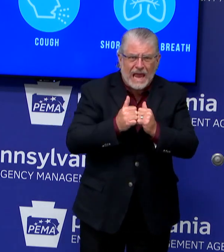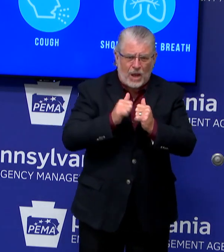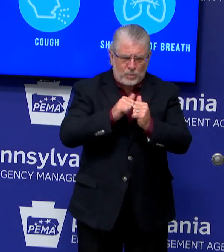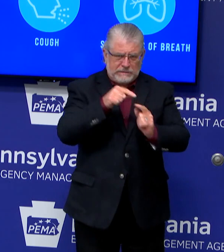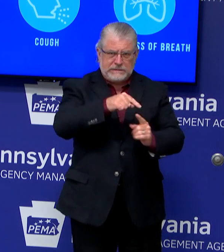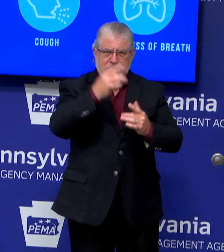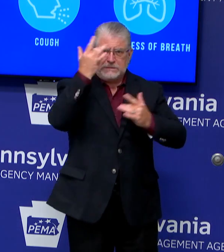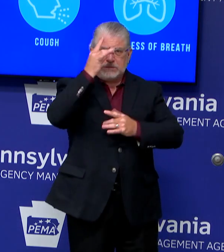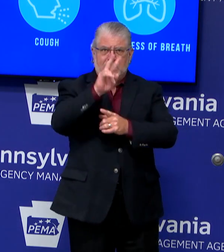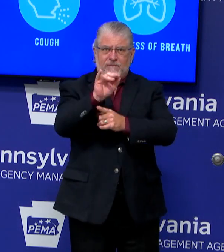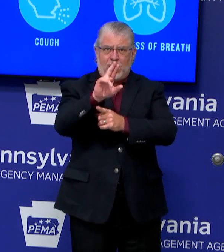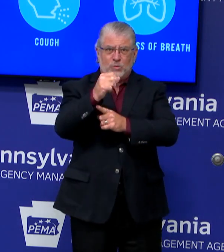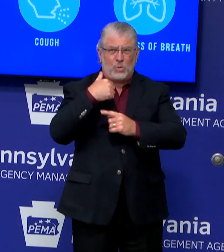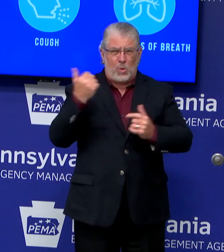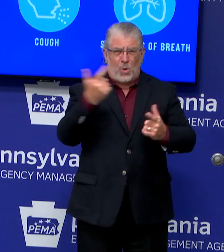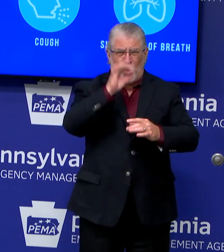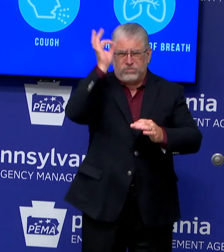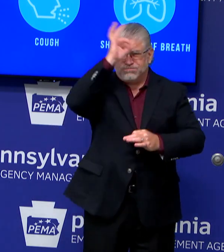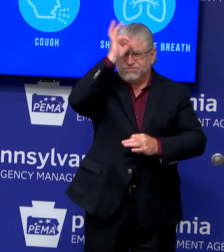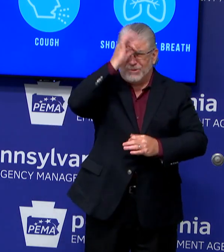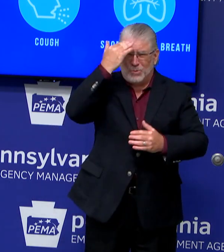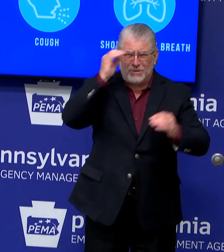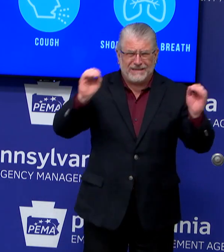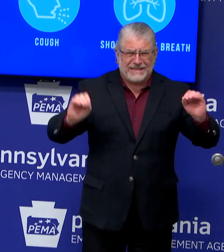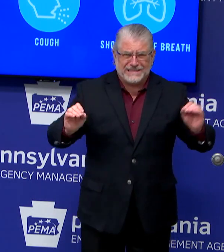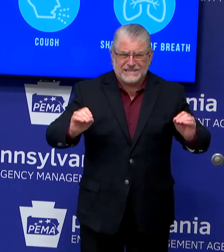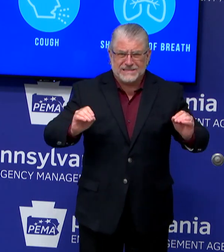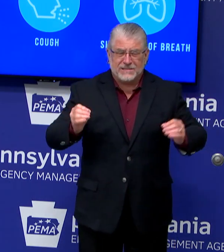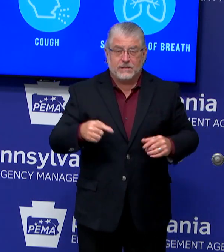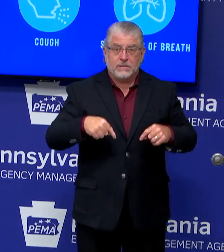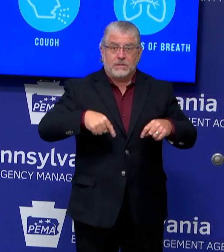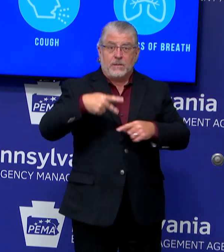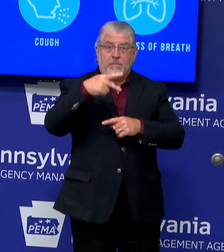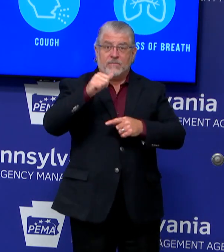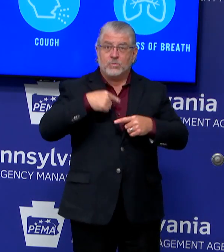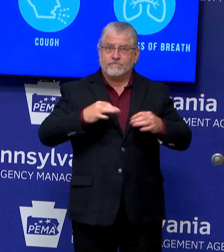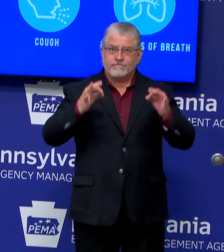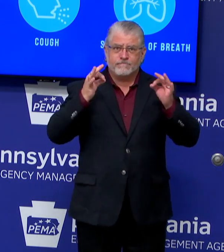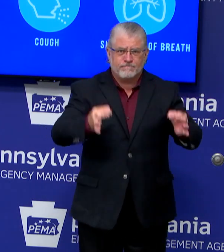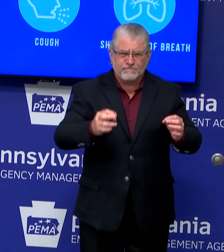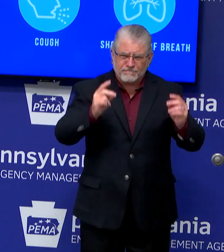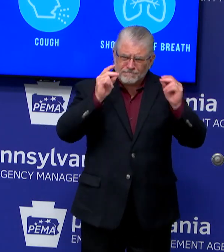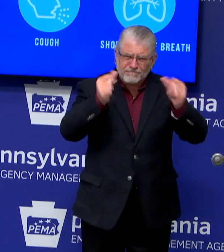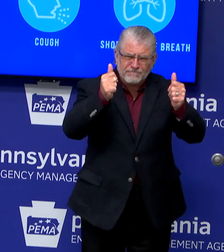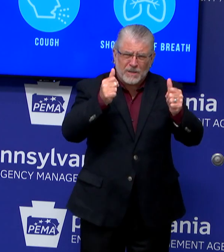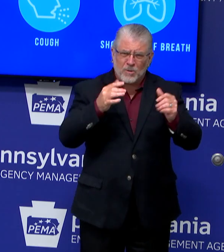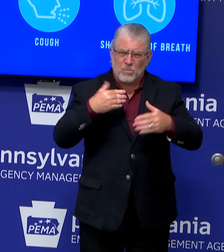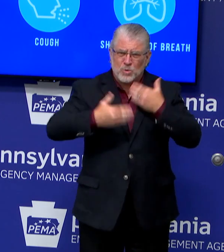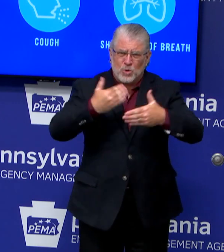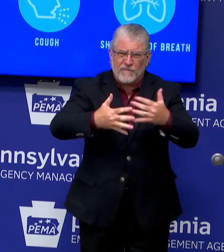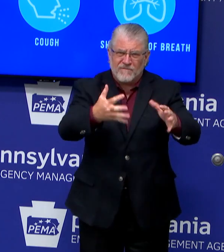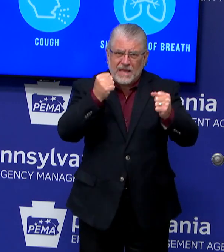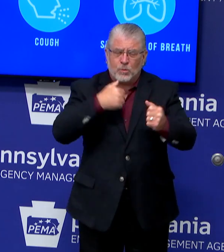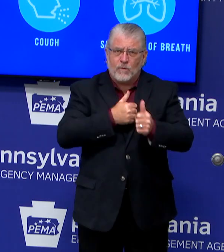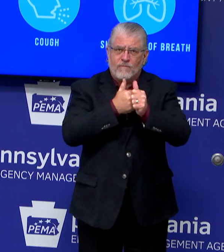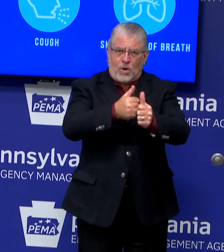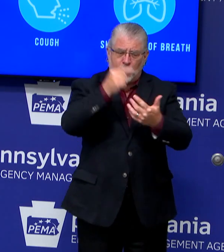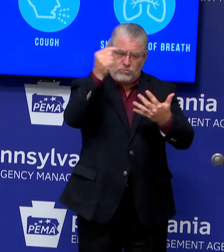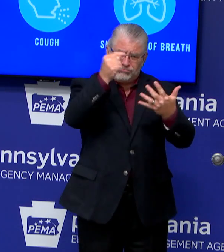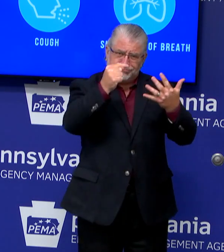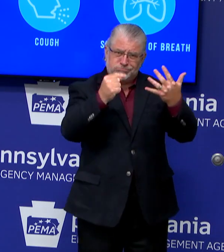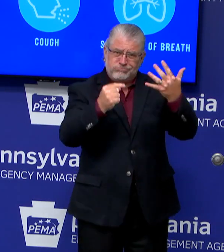In Pennsylvania, we chose to act swiftly and decisively to eliminate as many public interactions